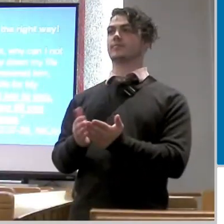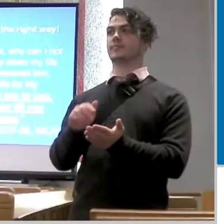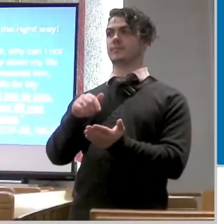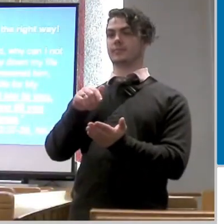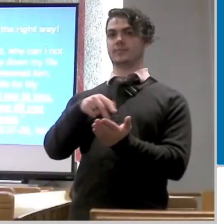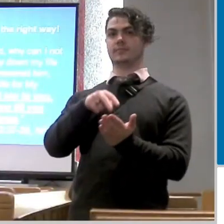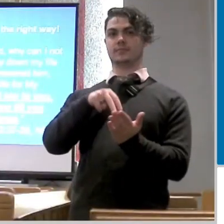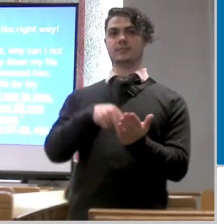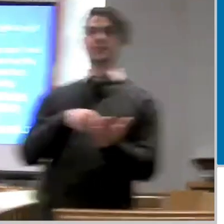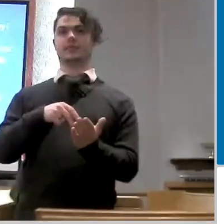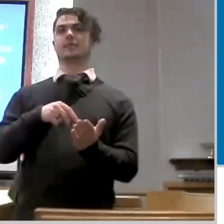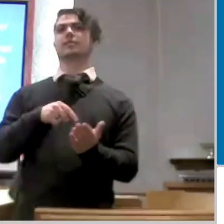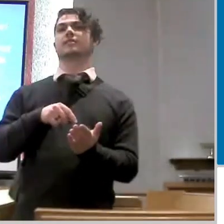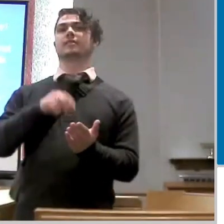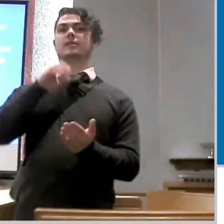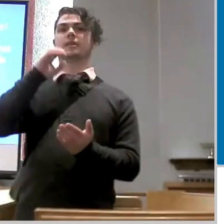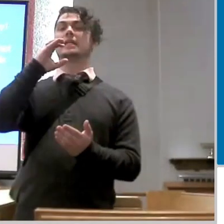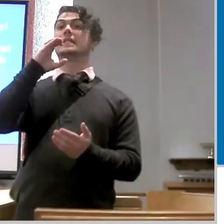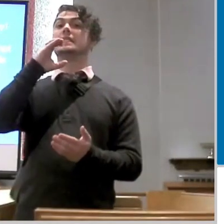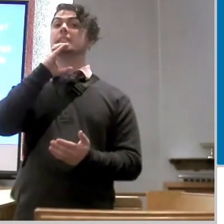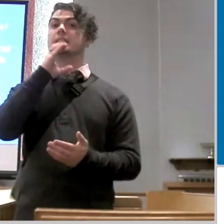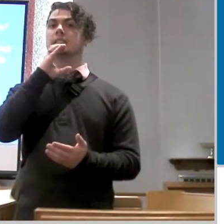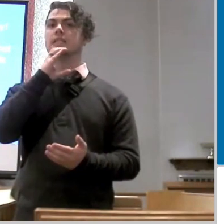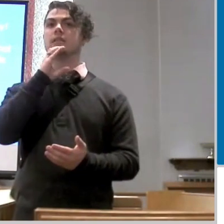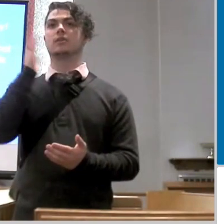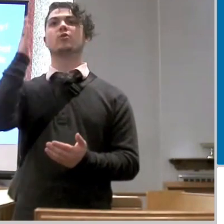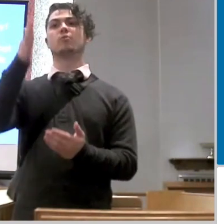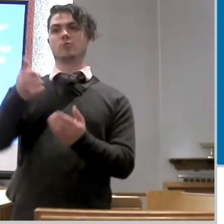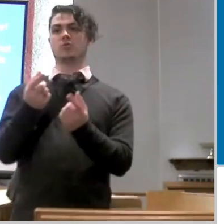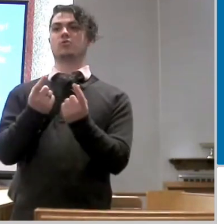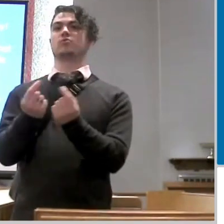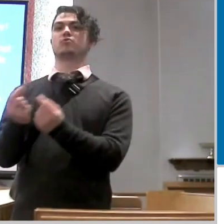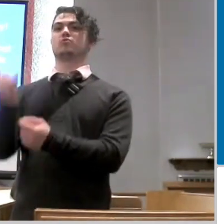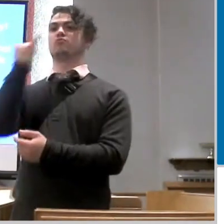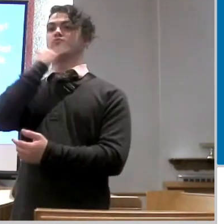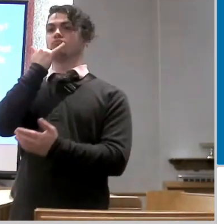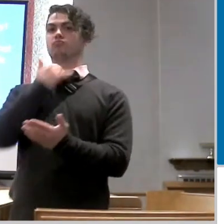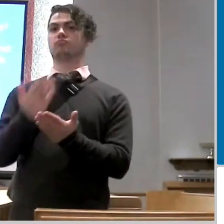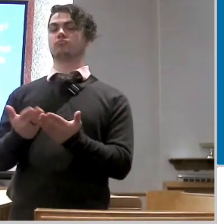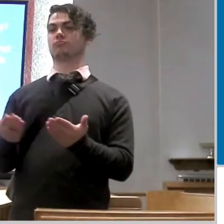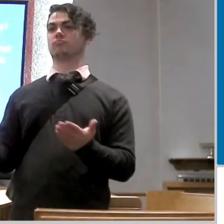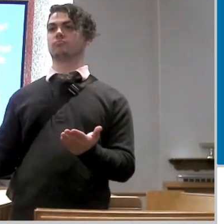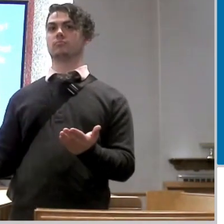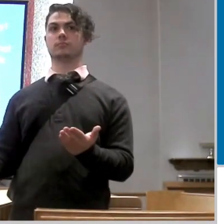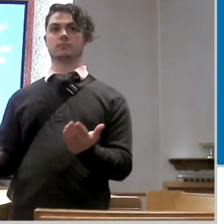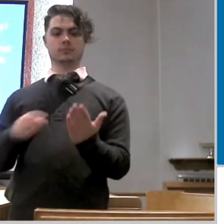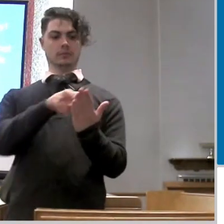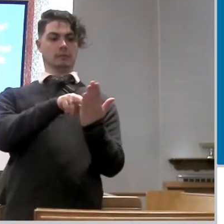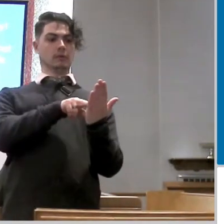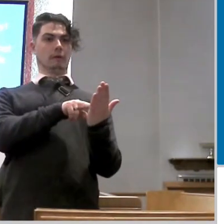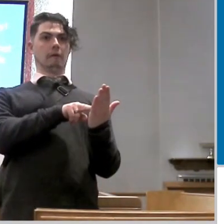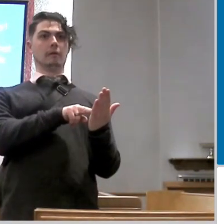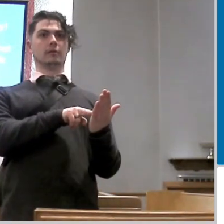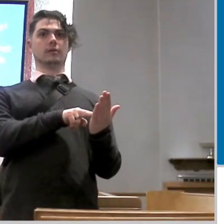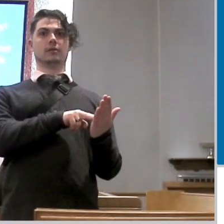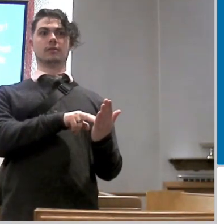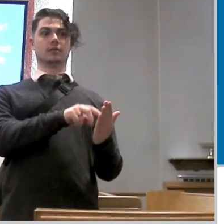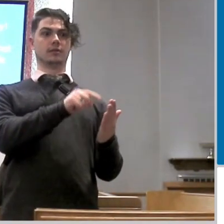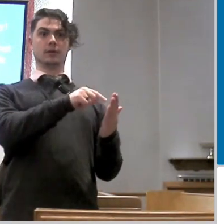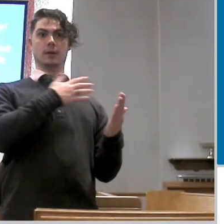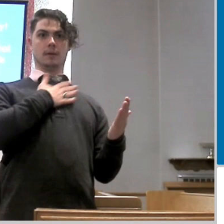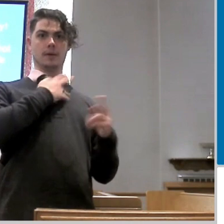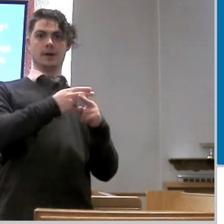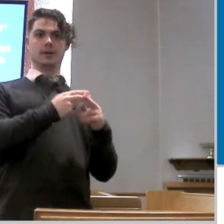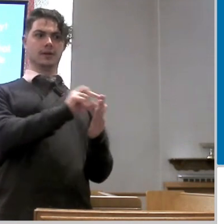gerard tooey will do this bad thing what would you do with the bible if you saw your like your